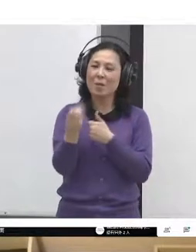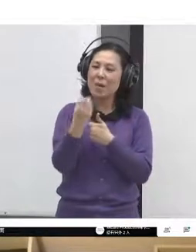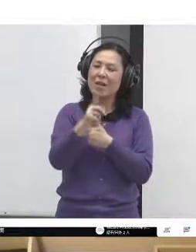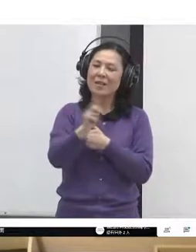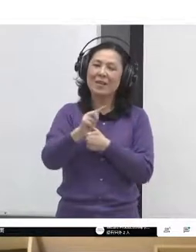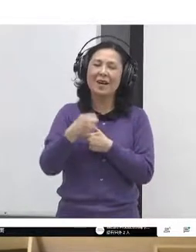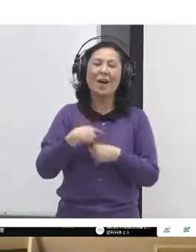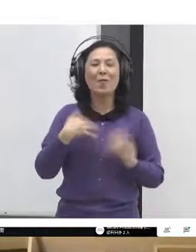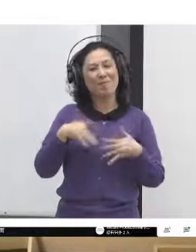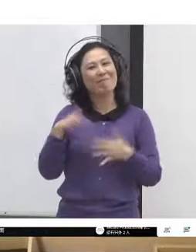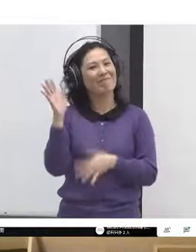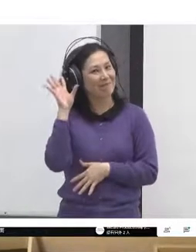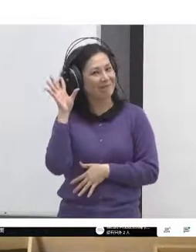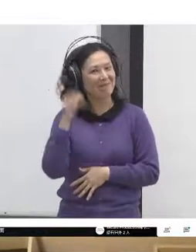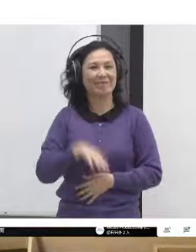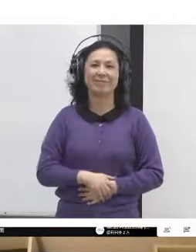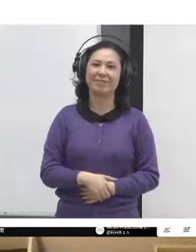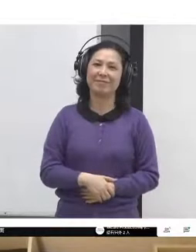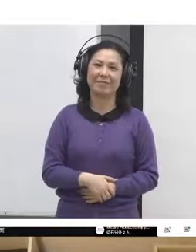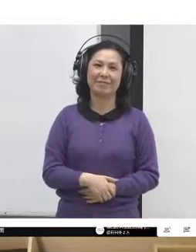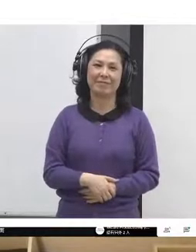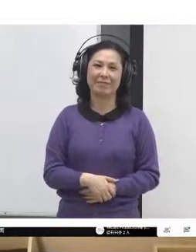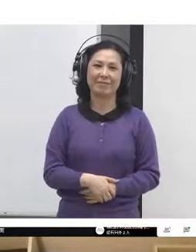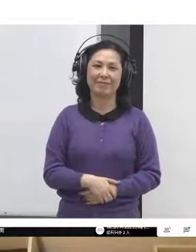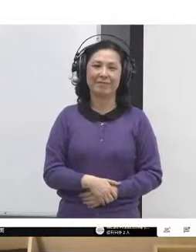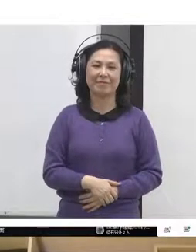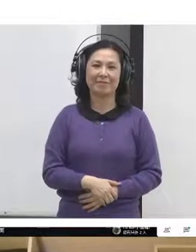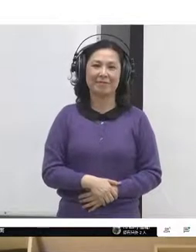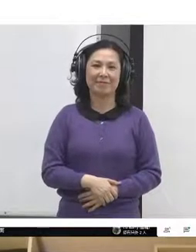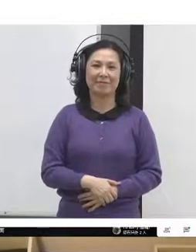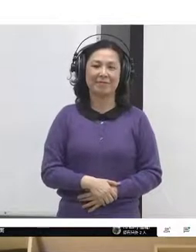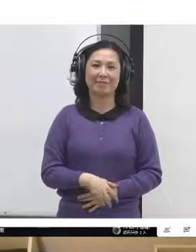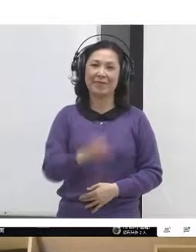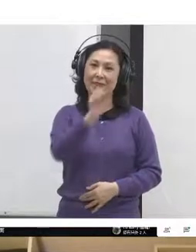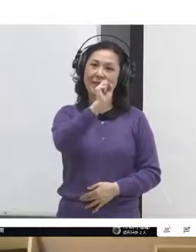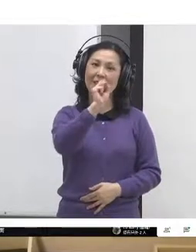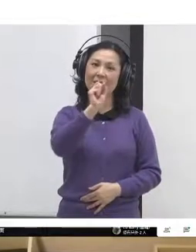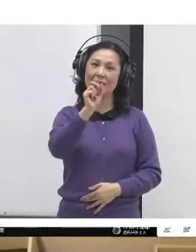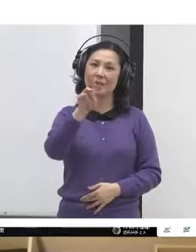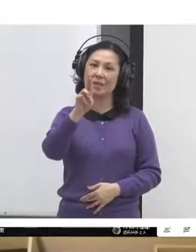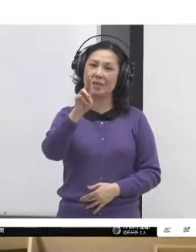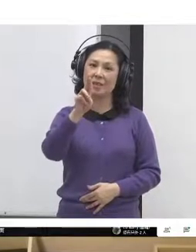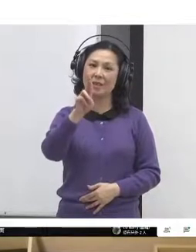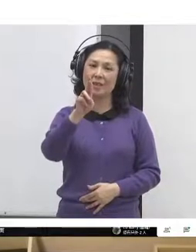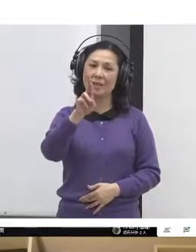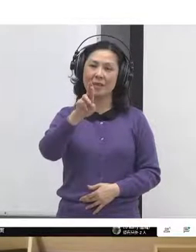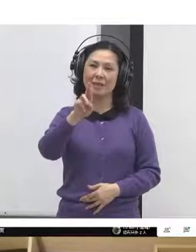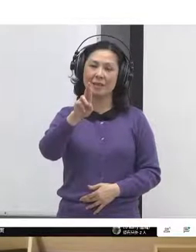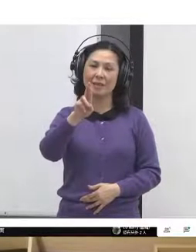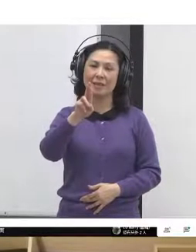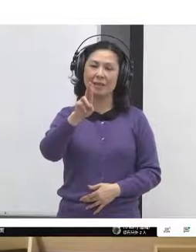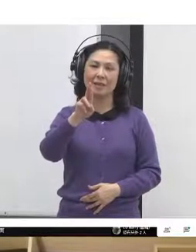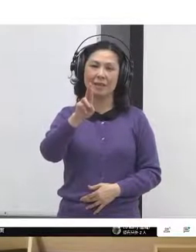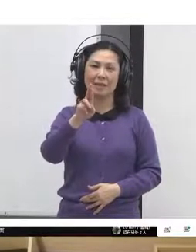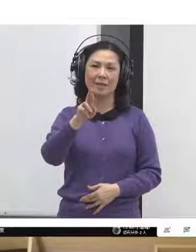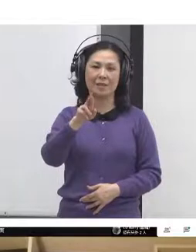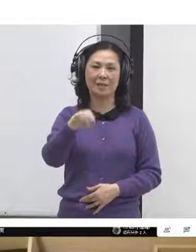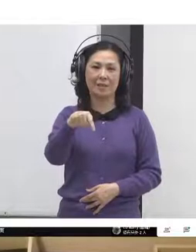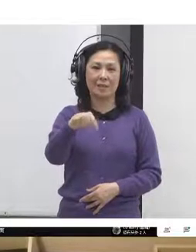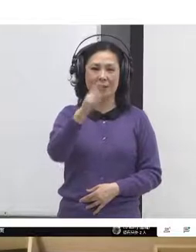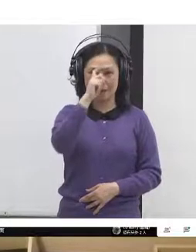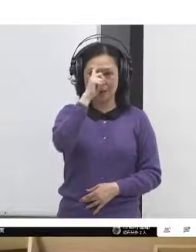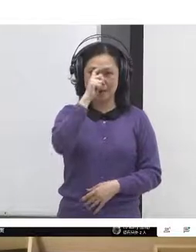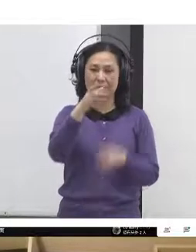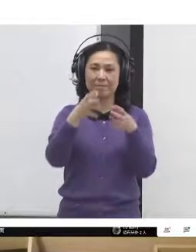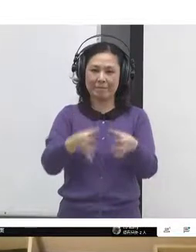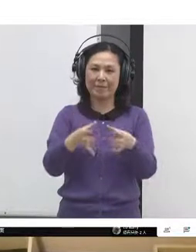things, I think. So, Extinction Rebellion, or XR, are there to cultivate transformation and addressing the